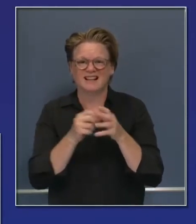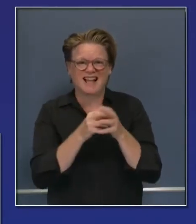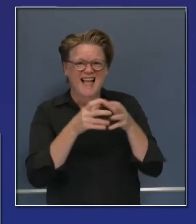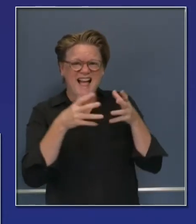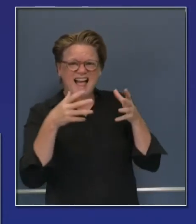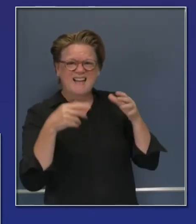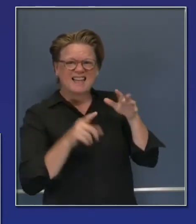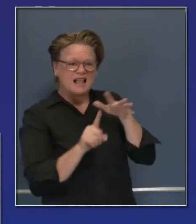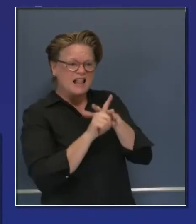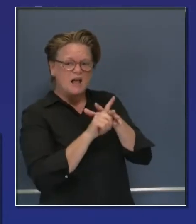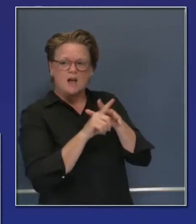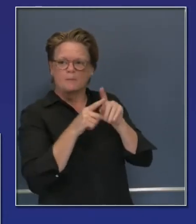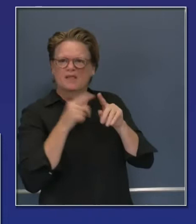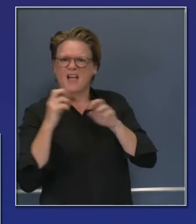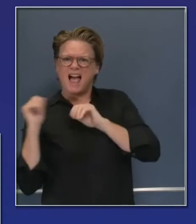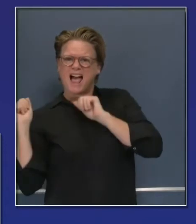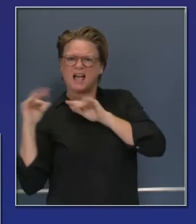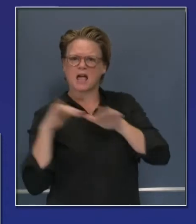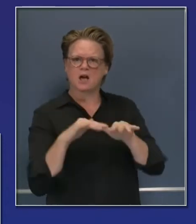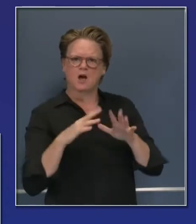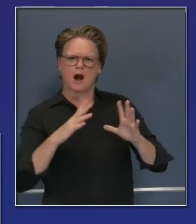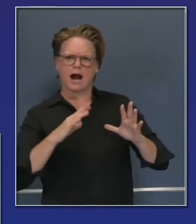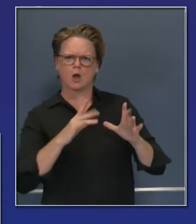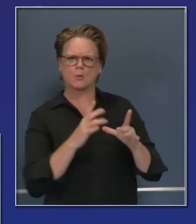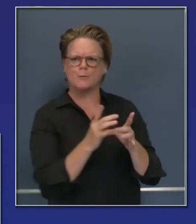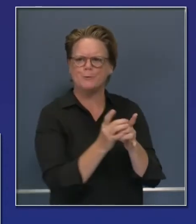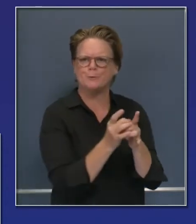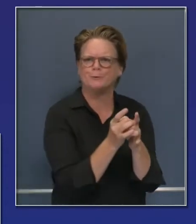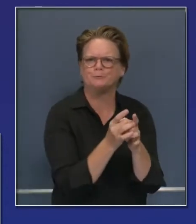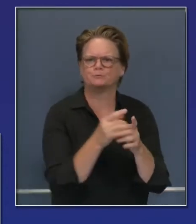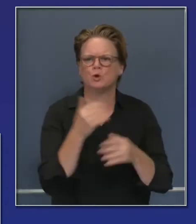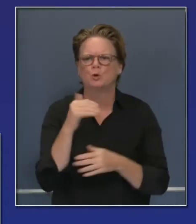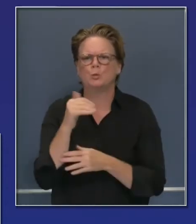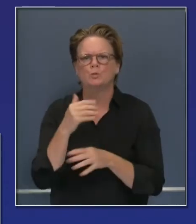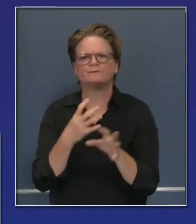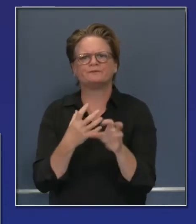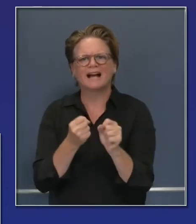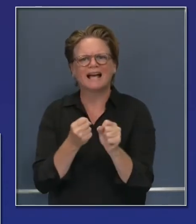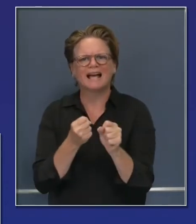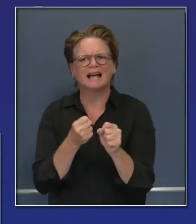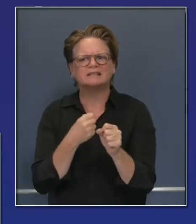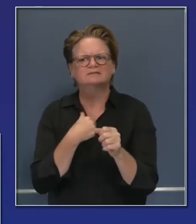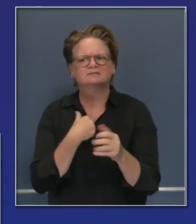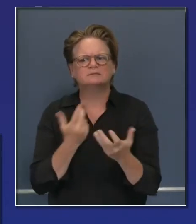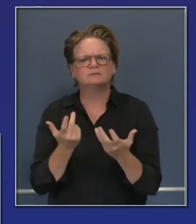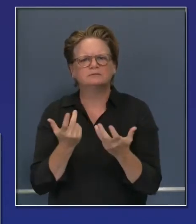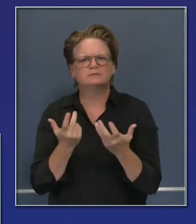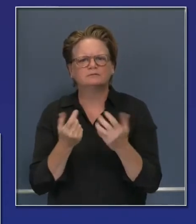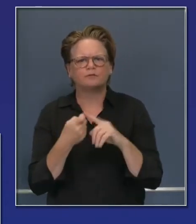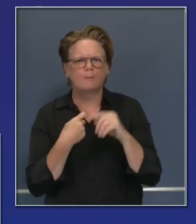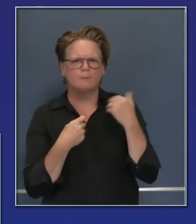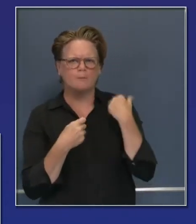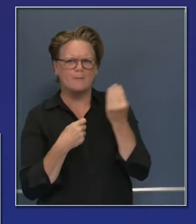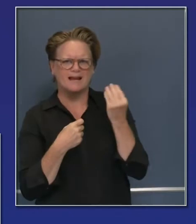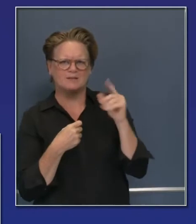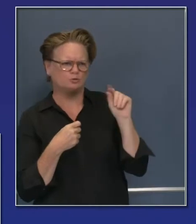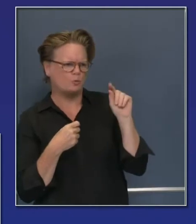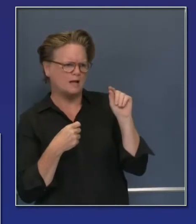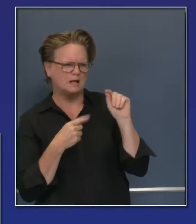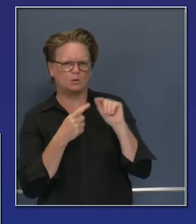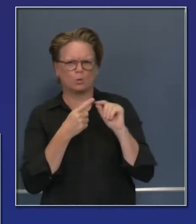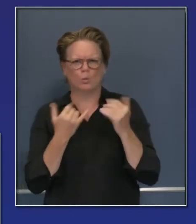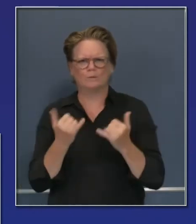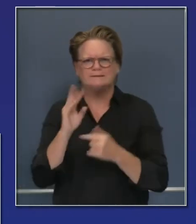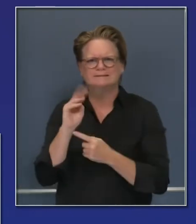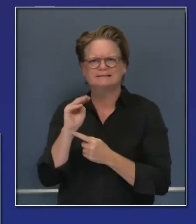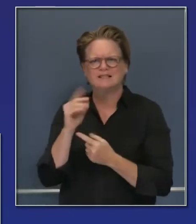publicly. Great work at CAL FIRE. Great work of our mutual aid system demonstrably exampled in the mock